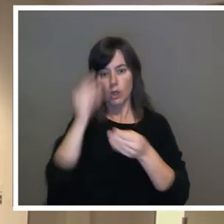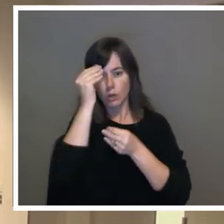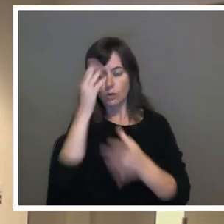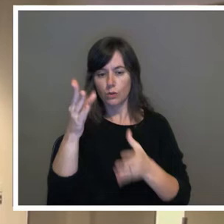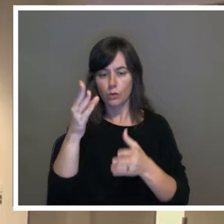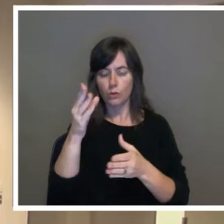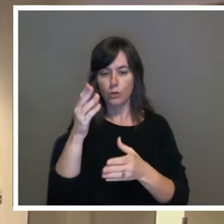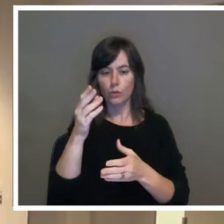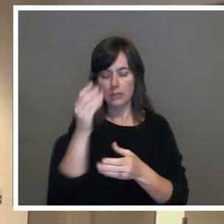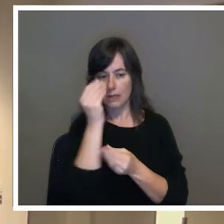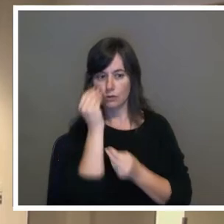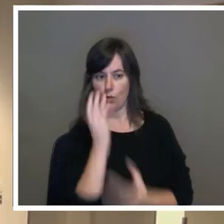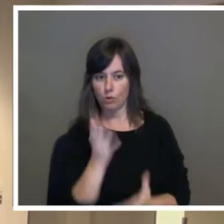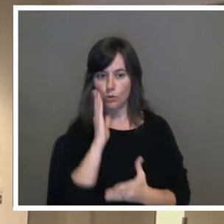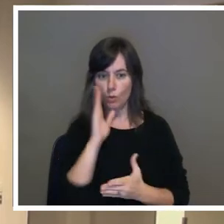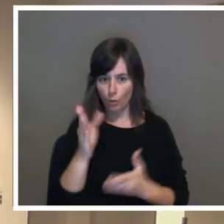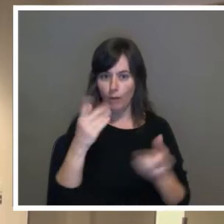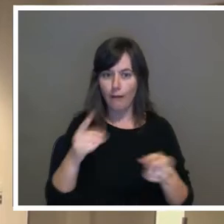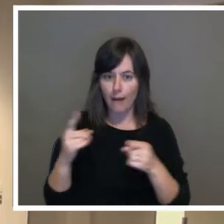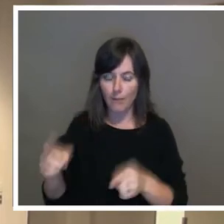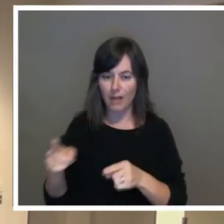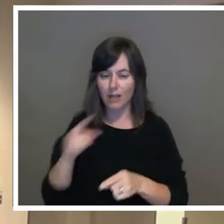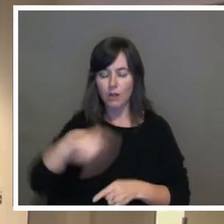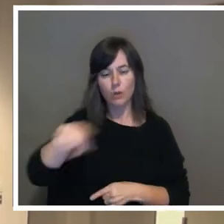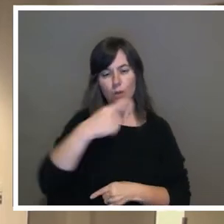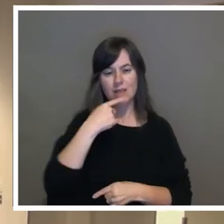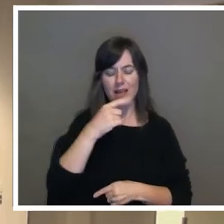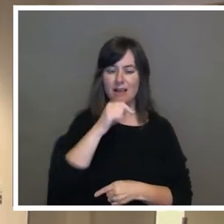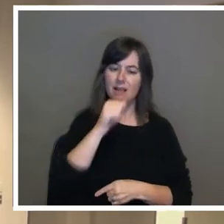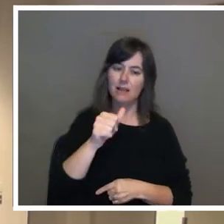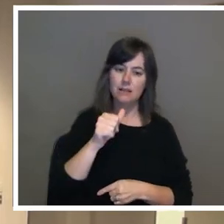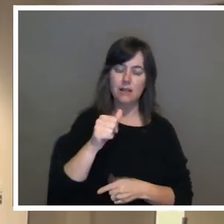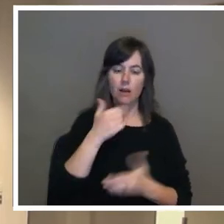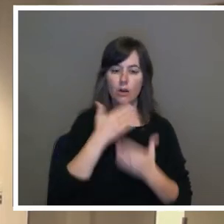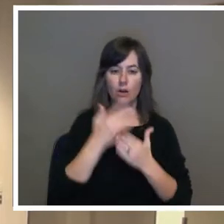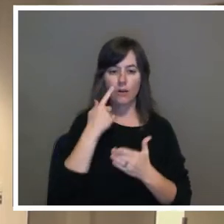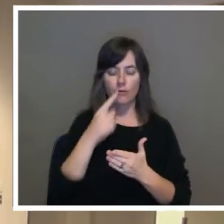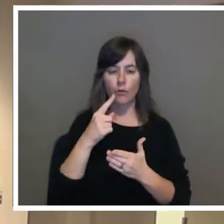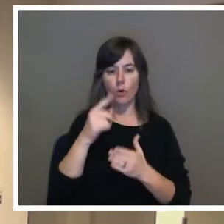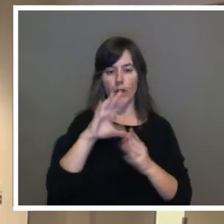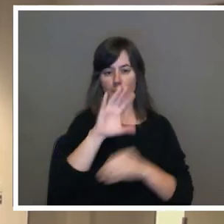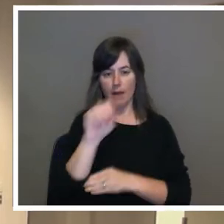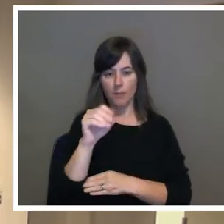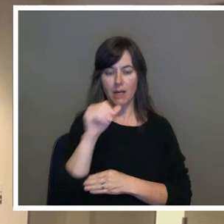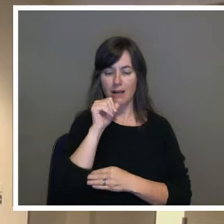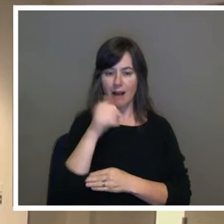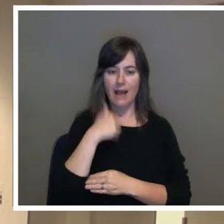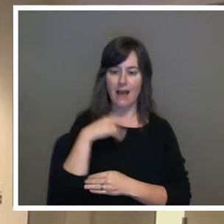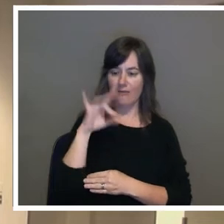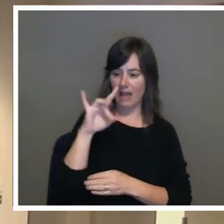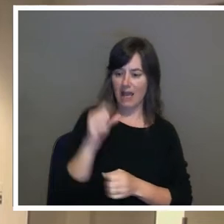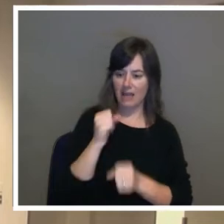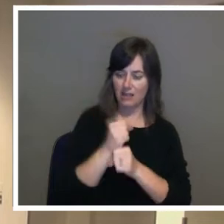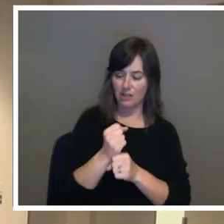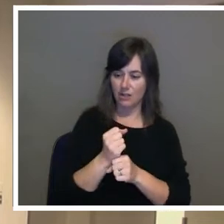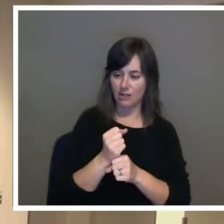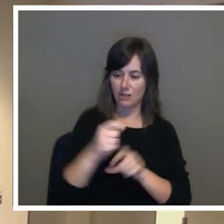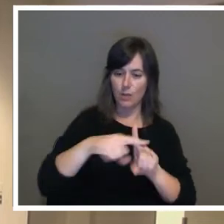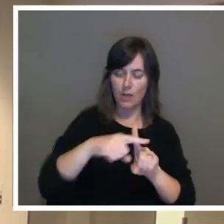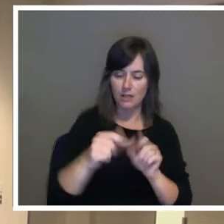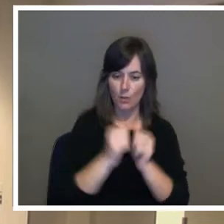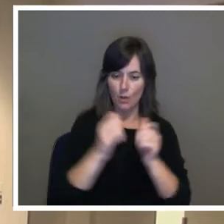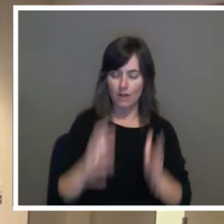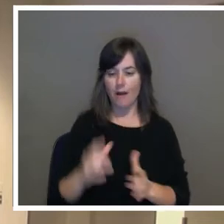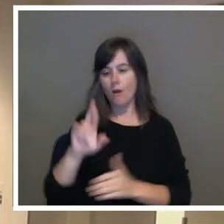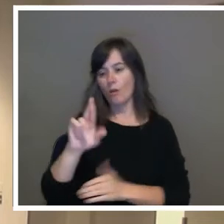will say that it's not suitable for the company to go eight years plus without a rate increase it's also not suitable for a company for the company to